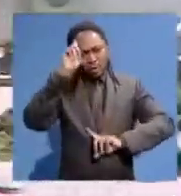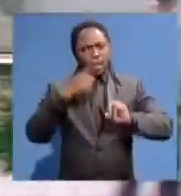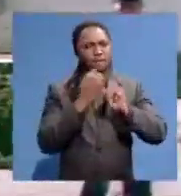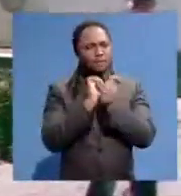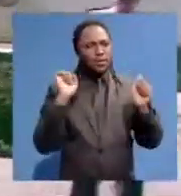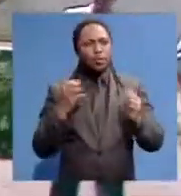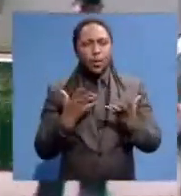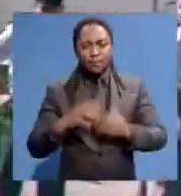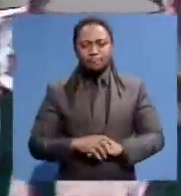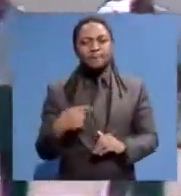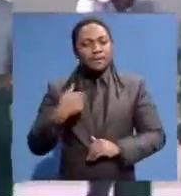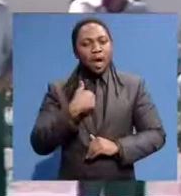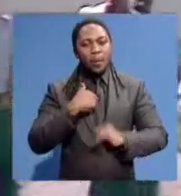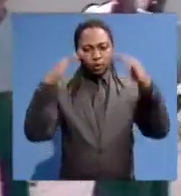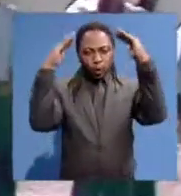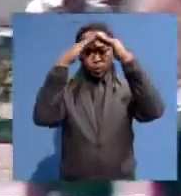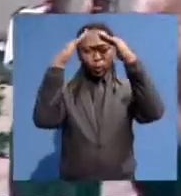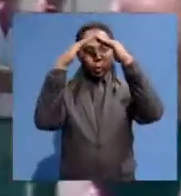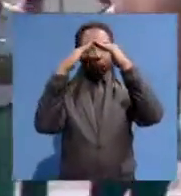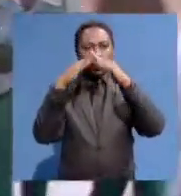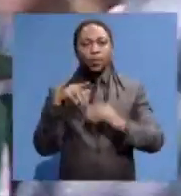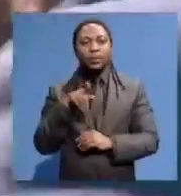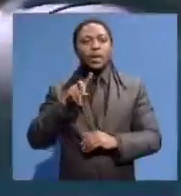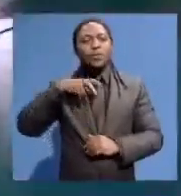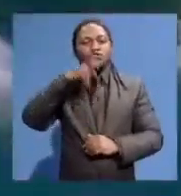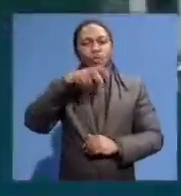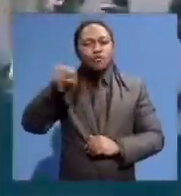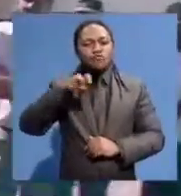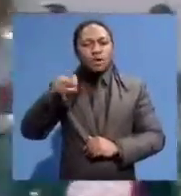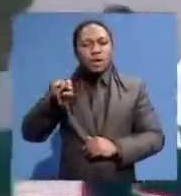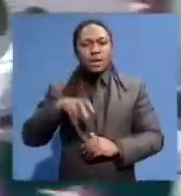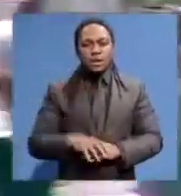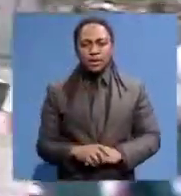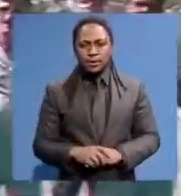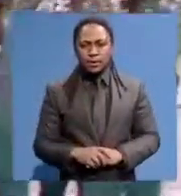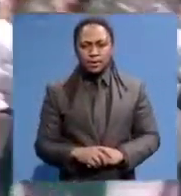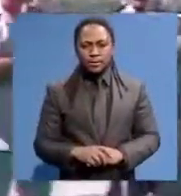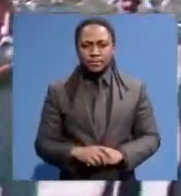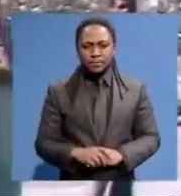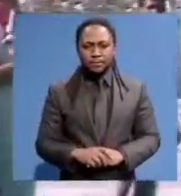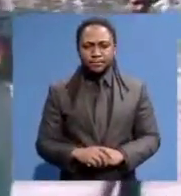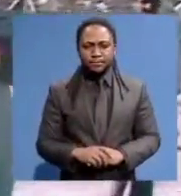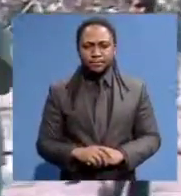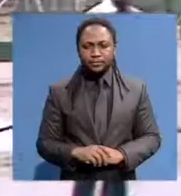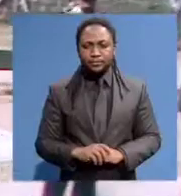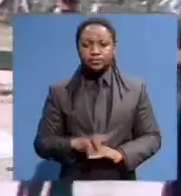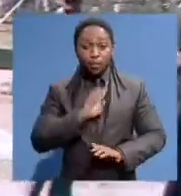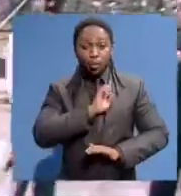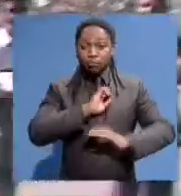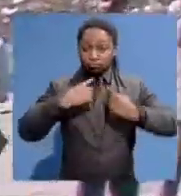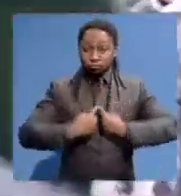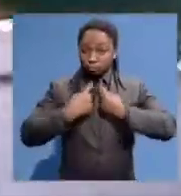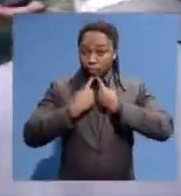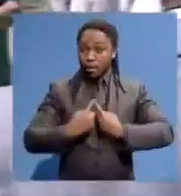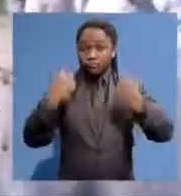I was in Lesotho. We had a, we were touring Lesotho that day. And, of course, the, the, the announcement, when